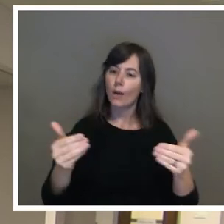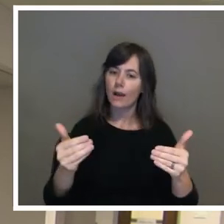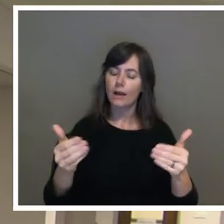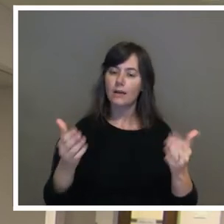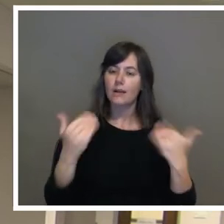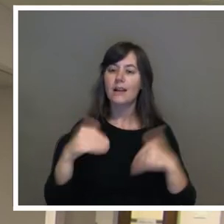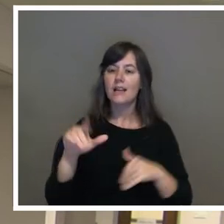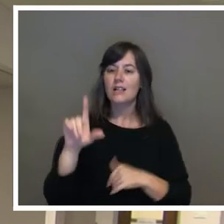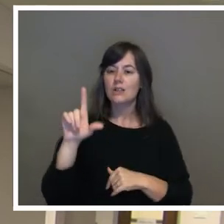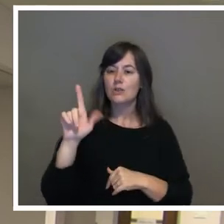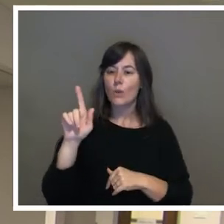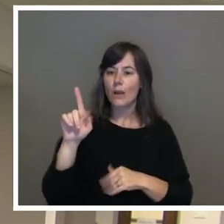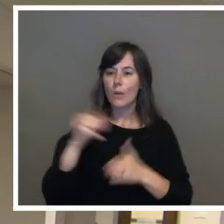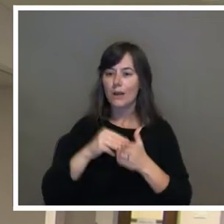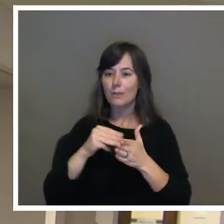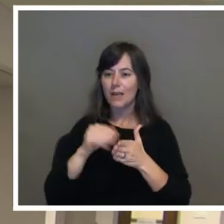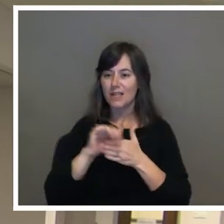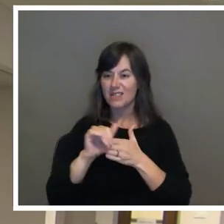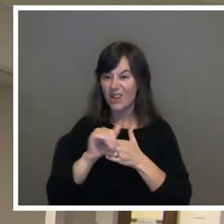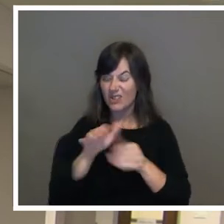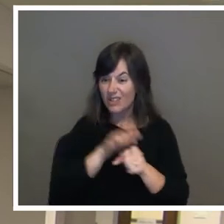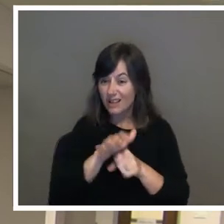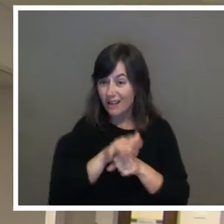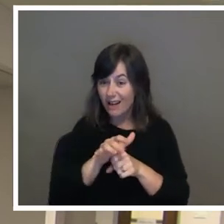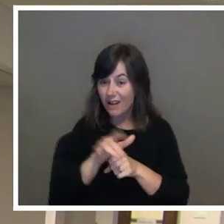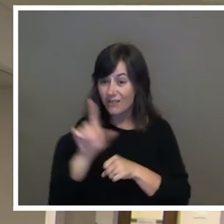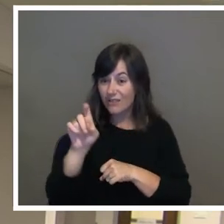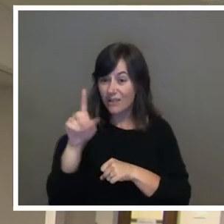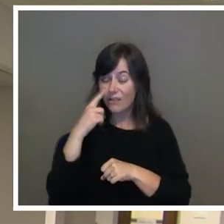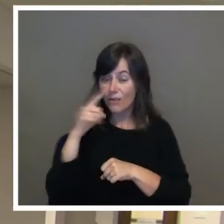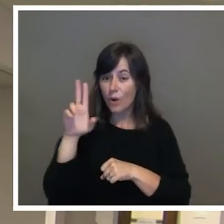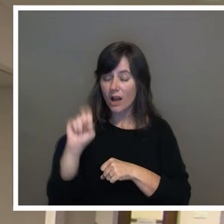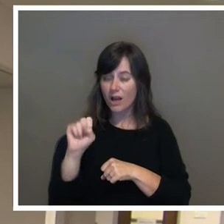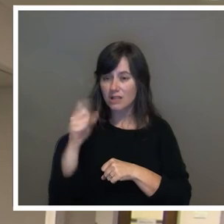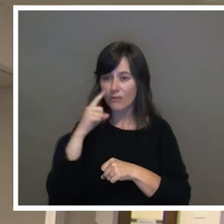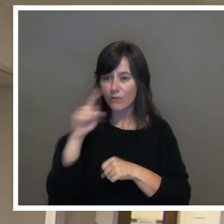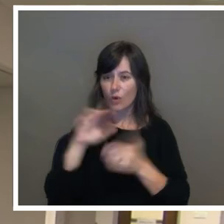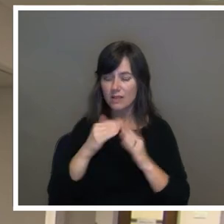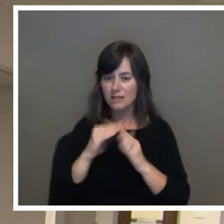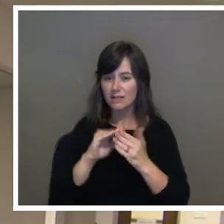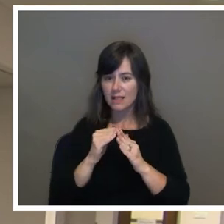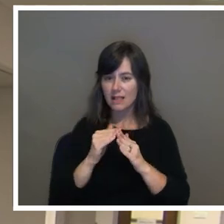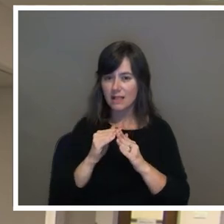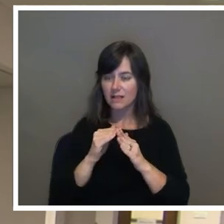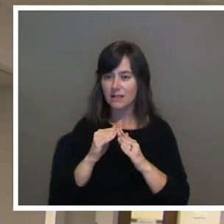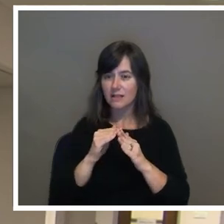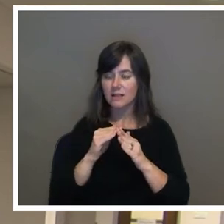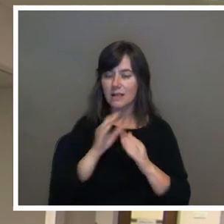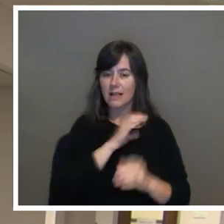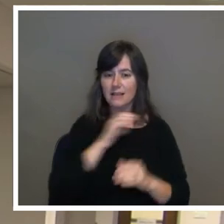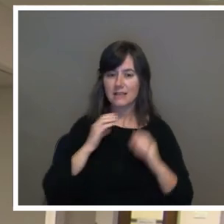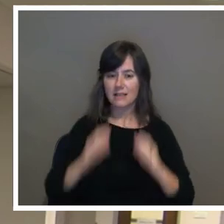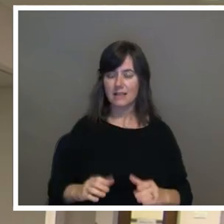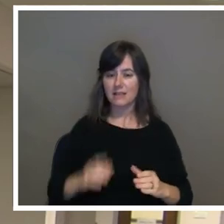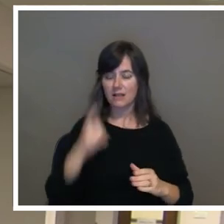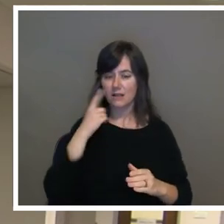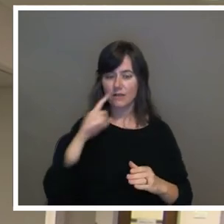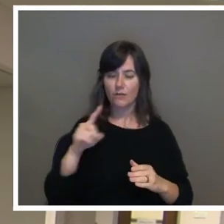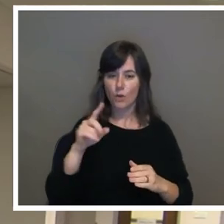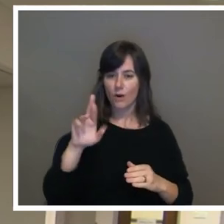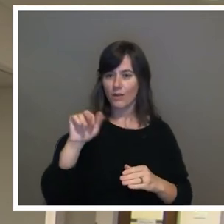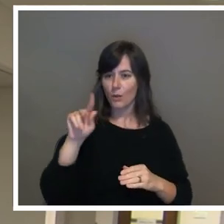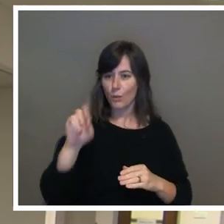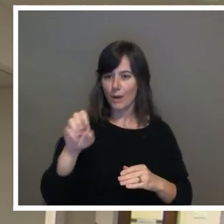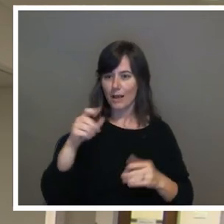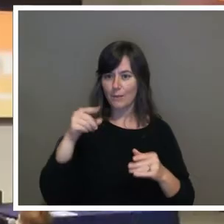million dollars enough for us, for the city of San, for the citizens, or the rate payers of CPS